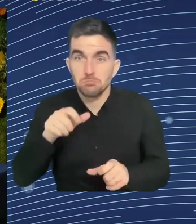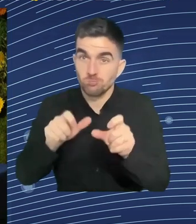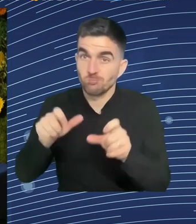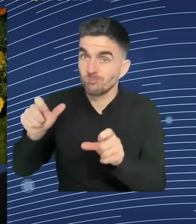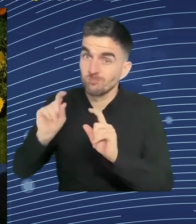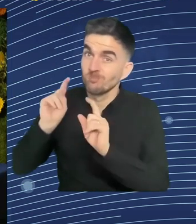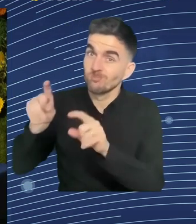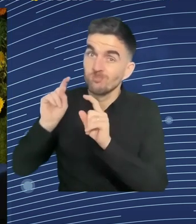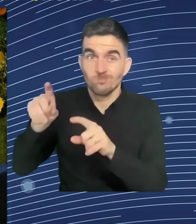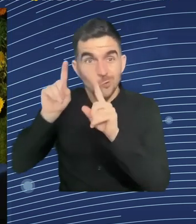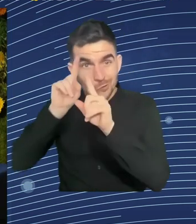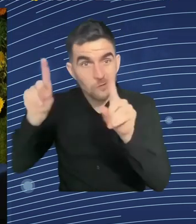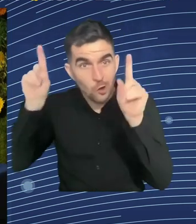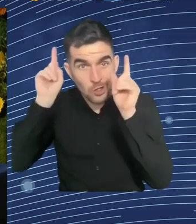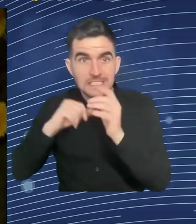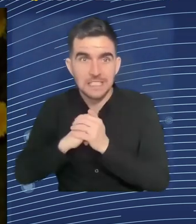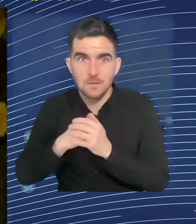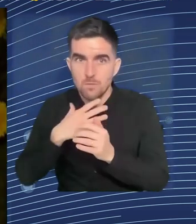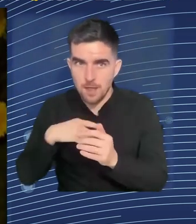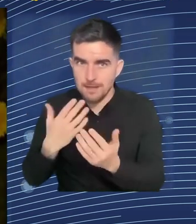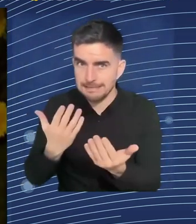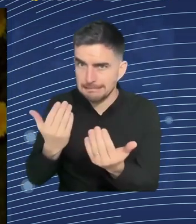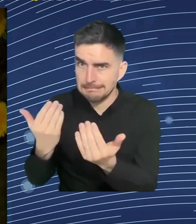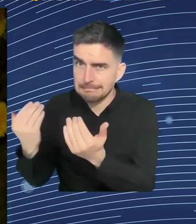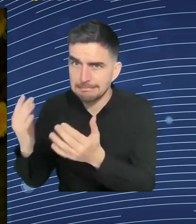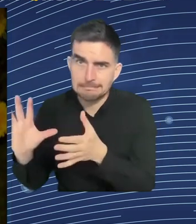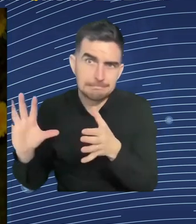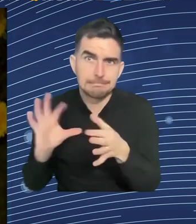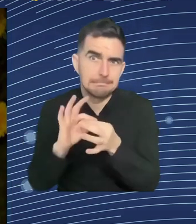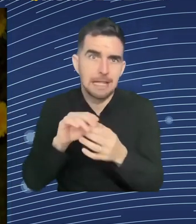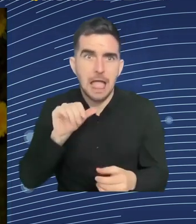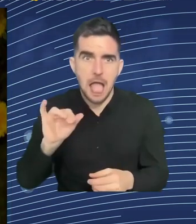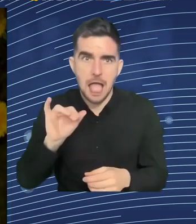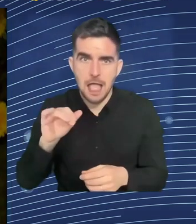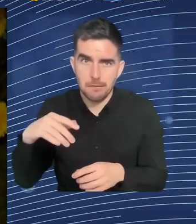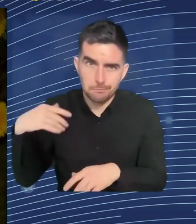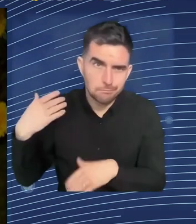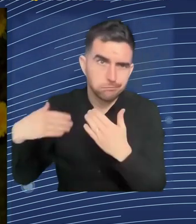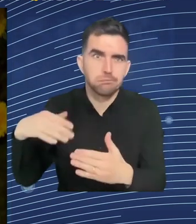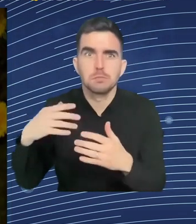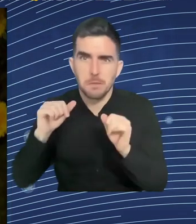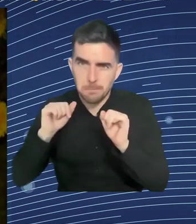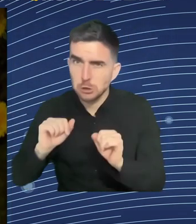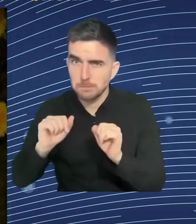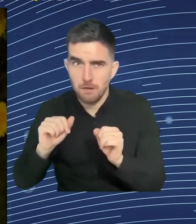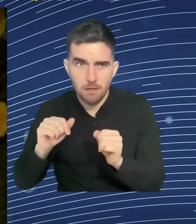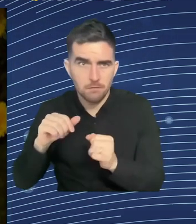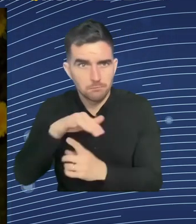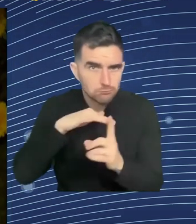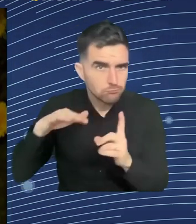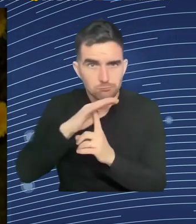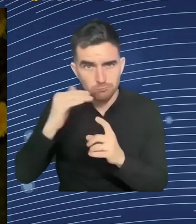booked in your organization doing this? Very brief. Very brief. We build a program called Open Data University. Basically,